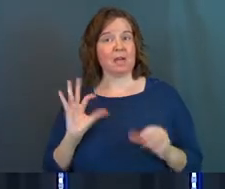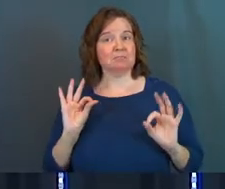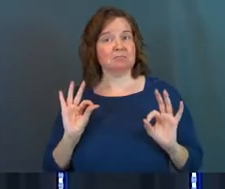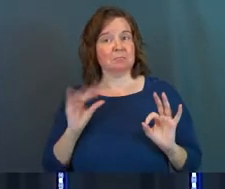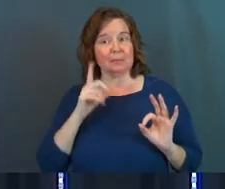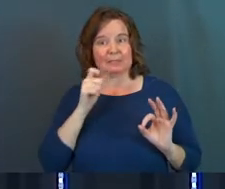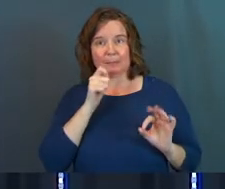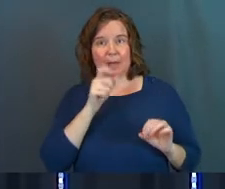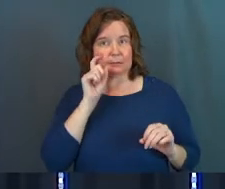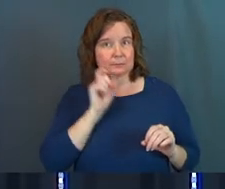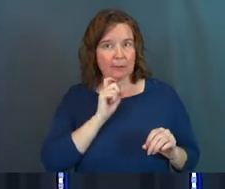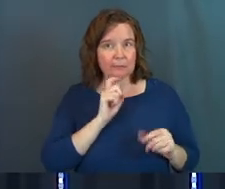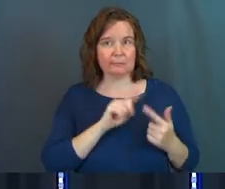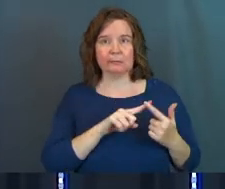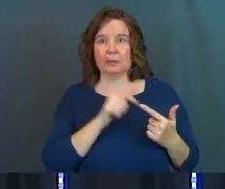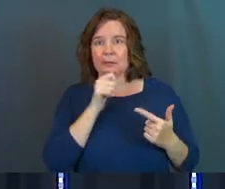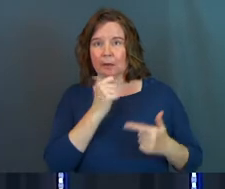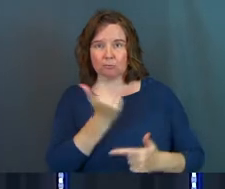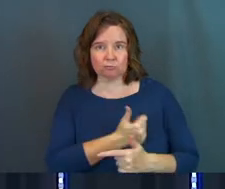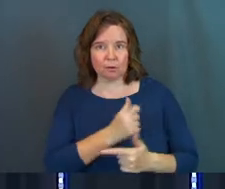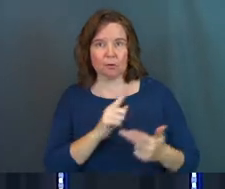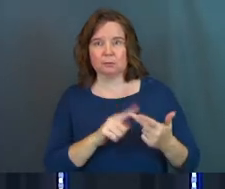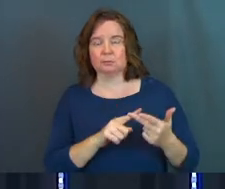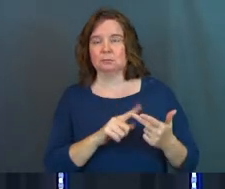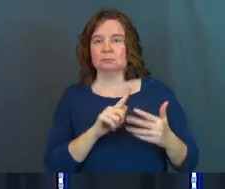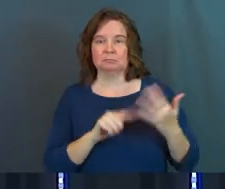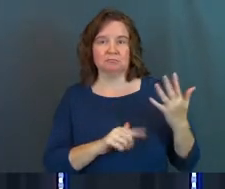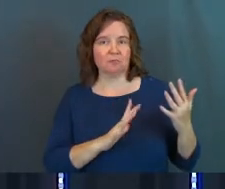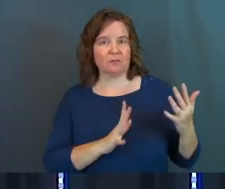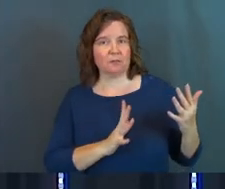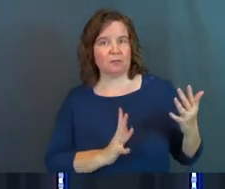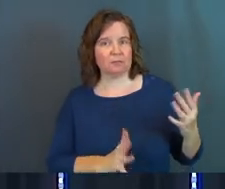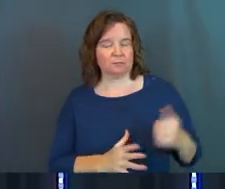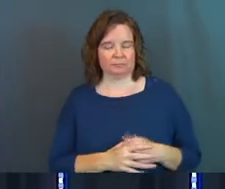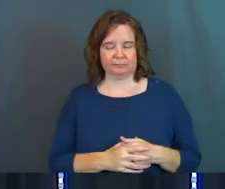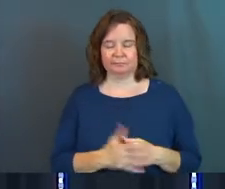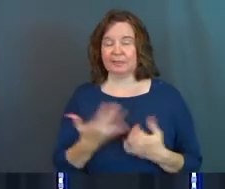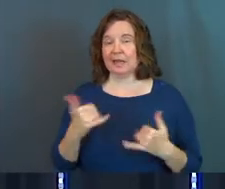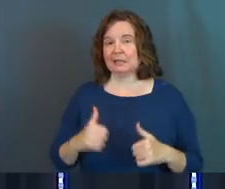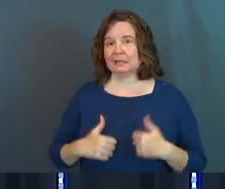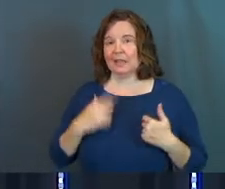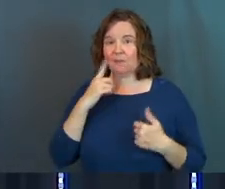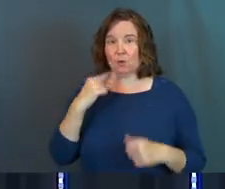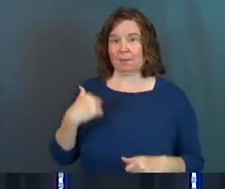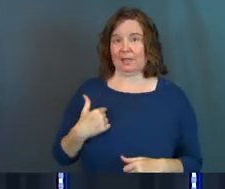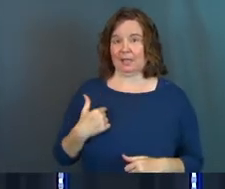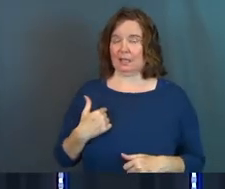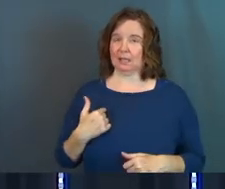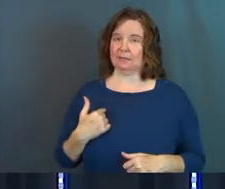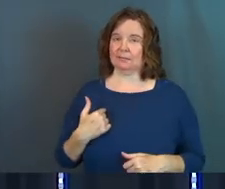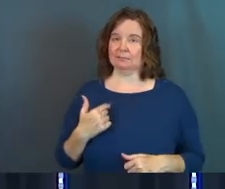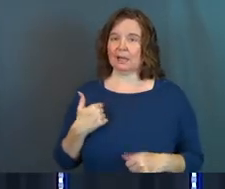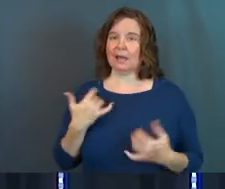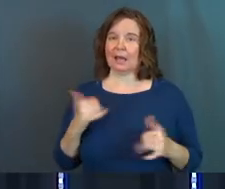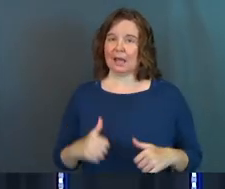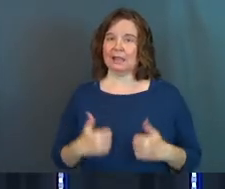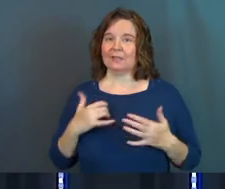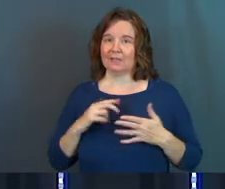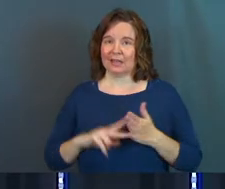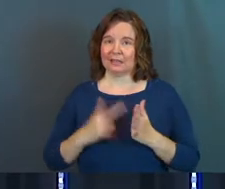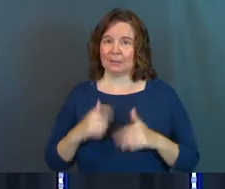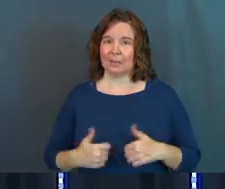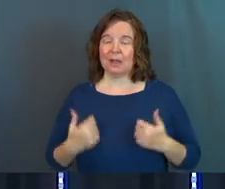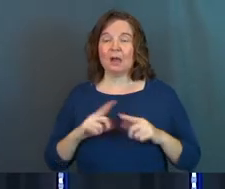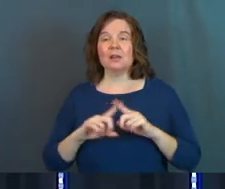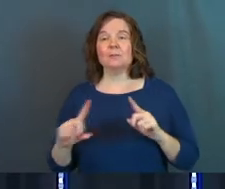okay, and I wasn't, and I still lived for me, and I lived that